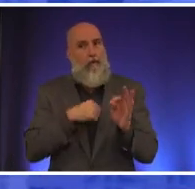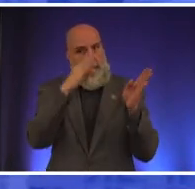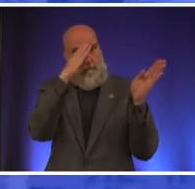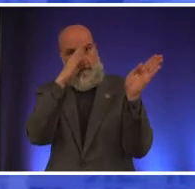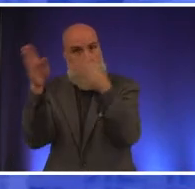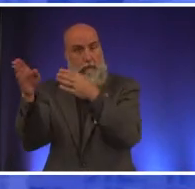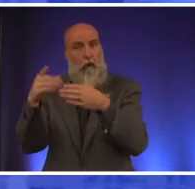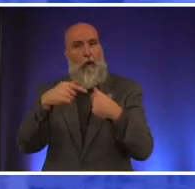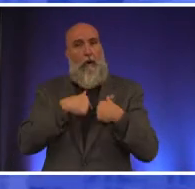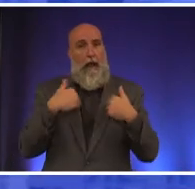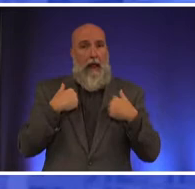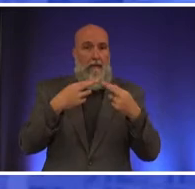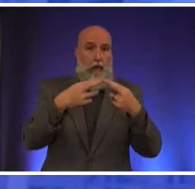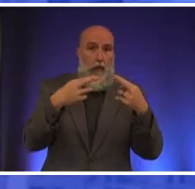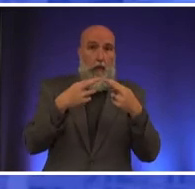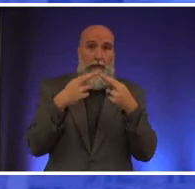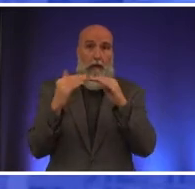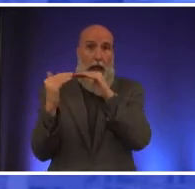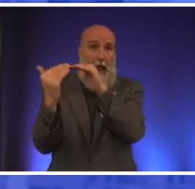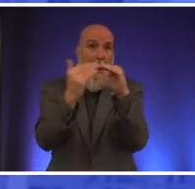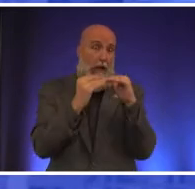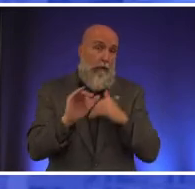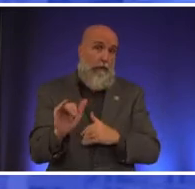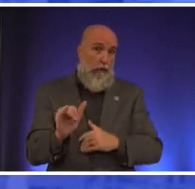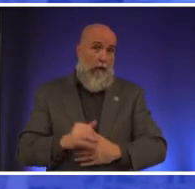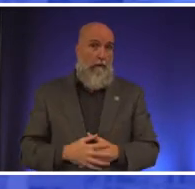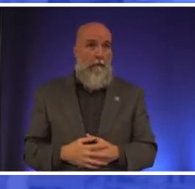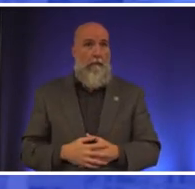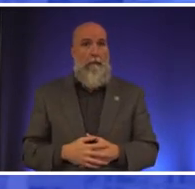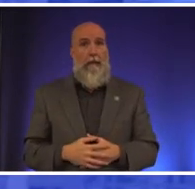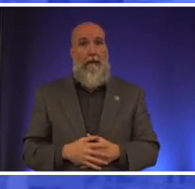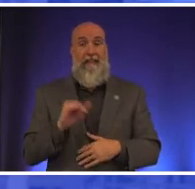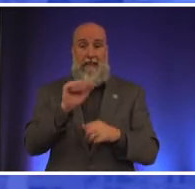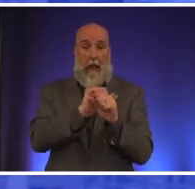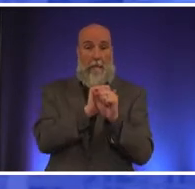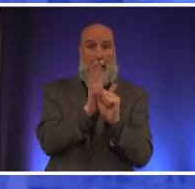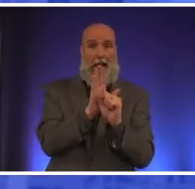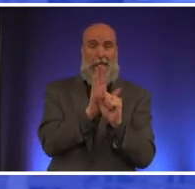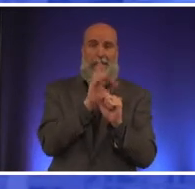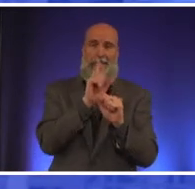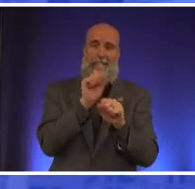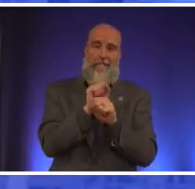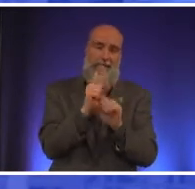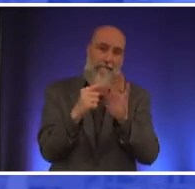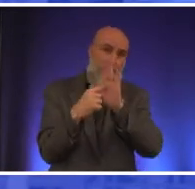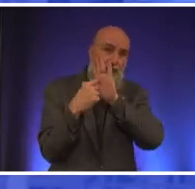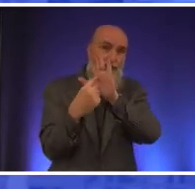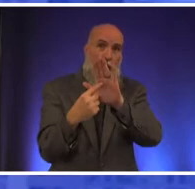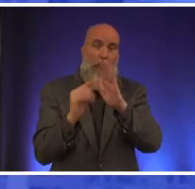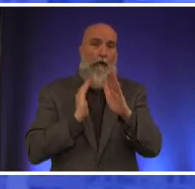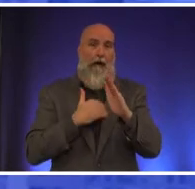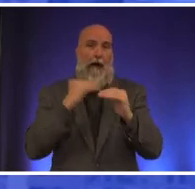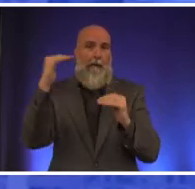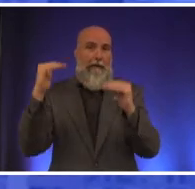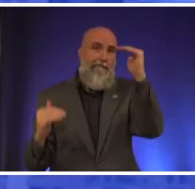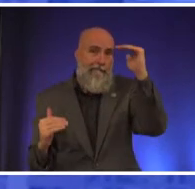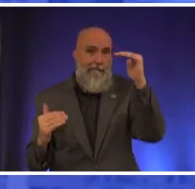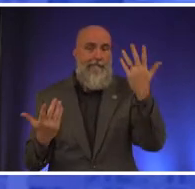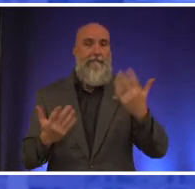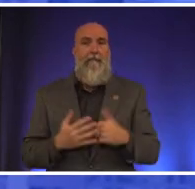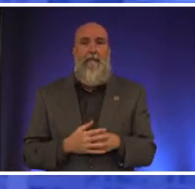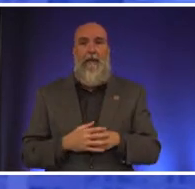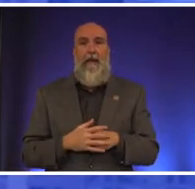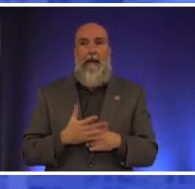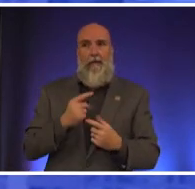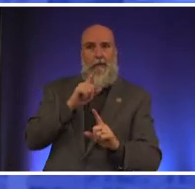uh equity as well the pandemic revealed the inequities in our in our public health system being